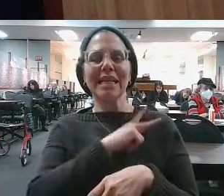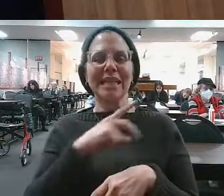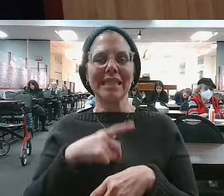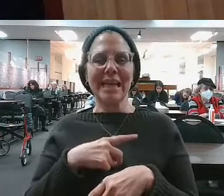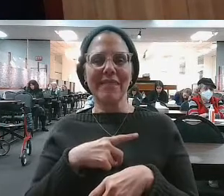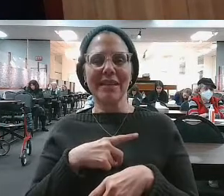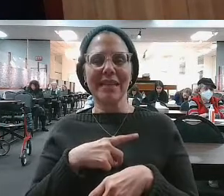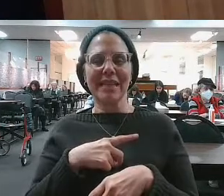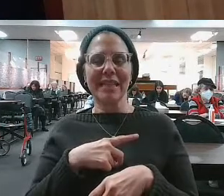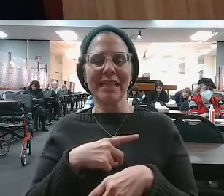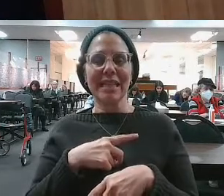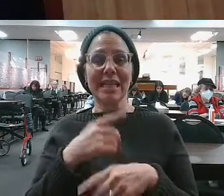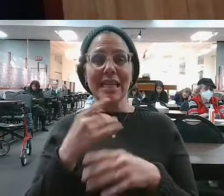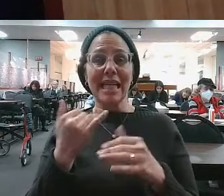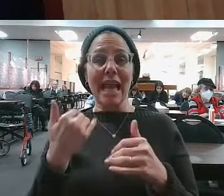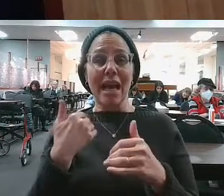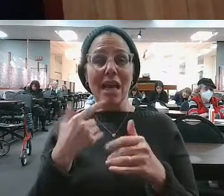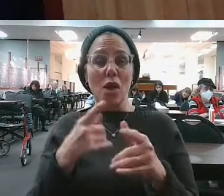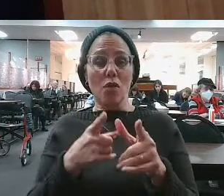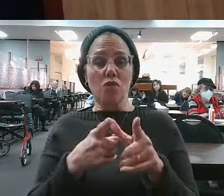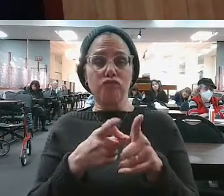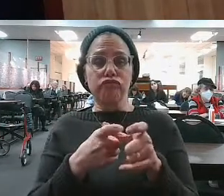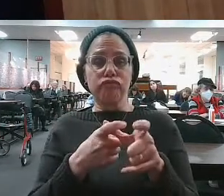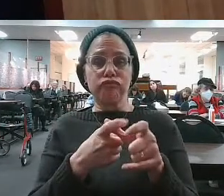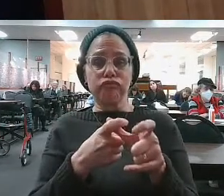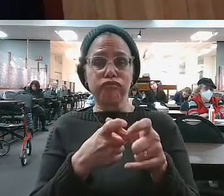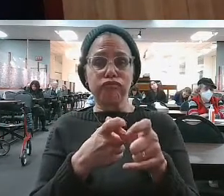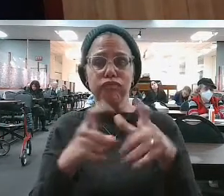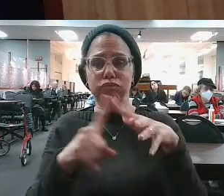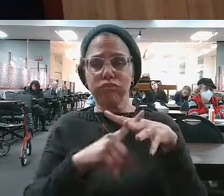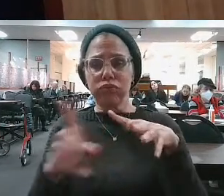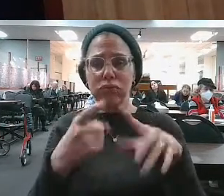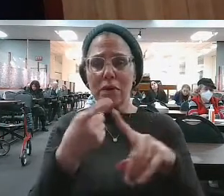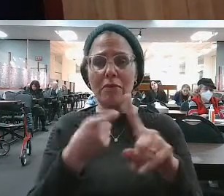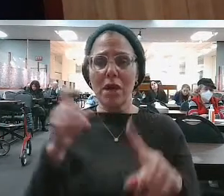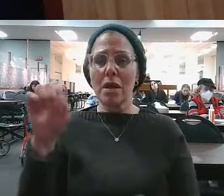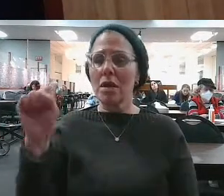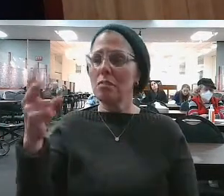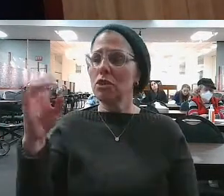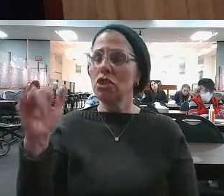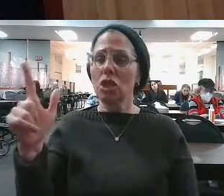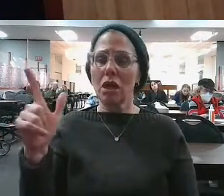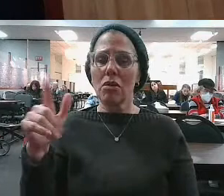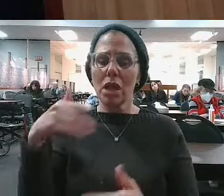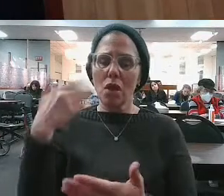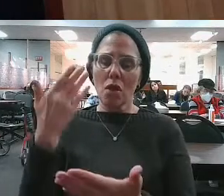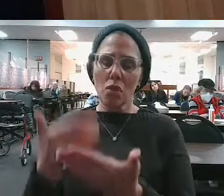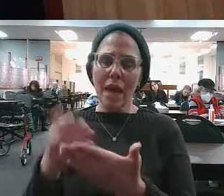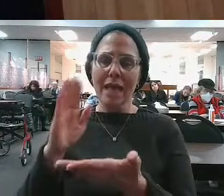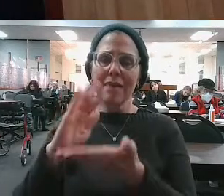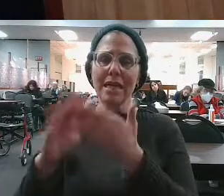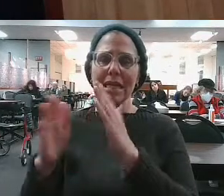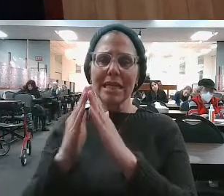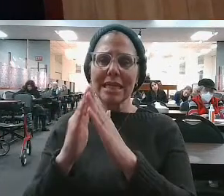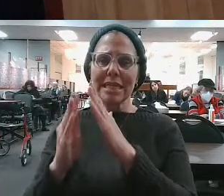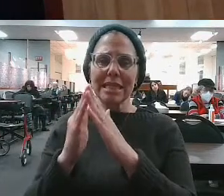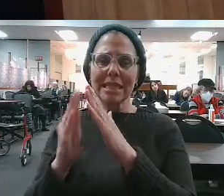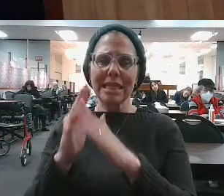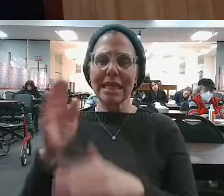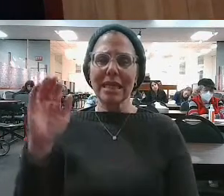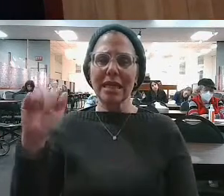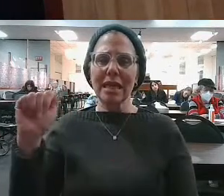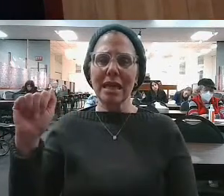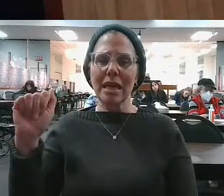David ha-melech, now, like I said before, is running away from shol. He's running away from shol. He comes to the city of Achish. Okay. Now,